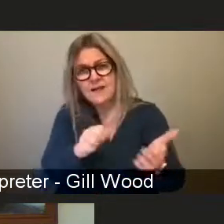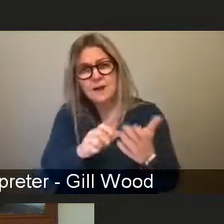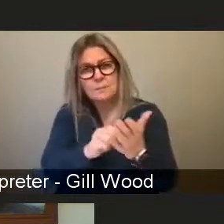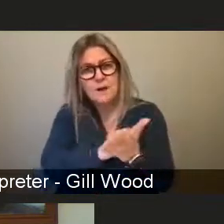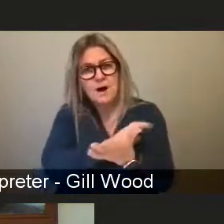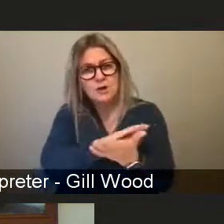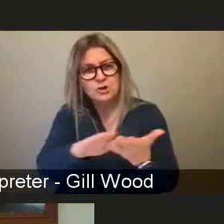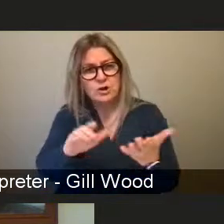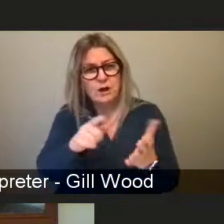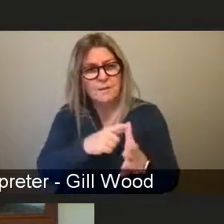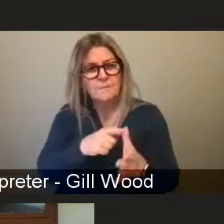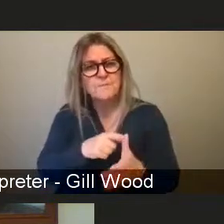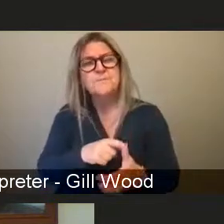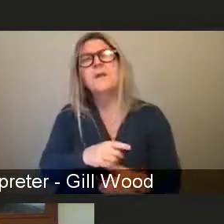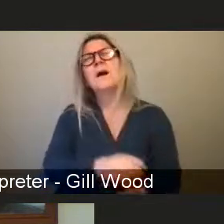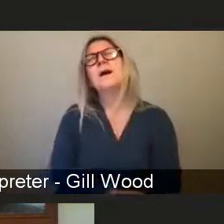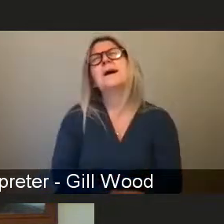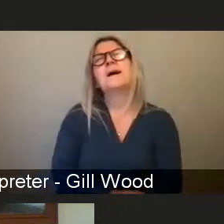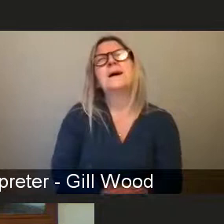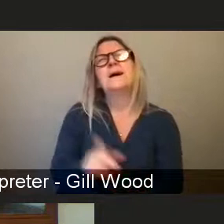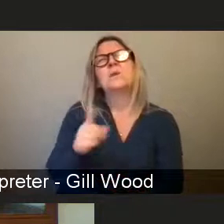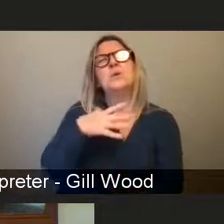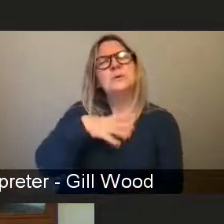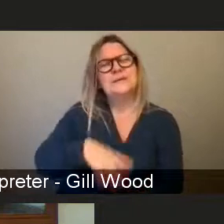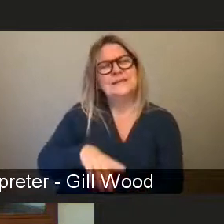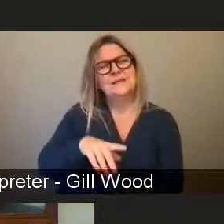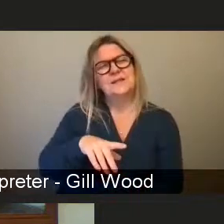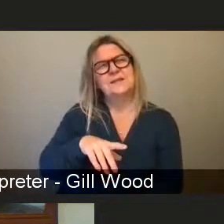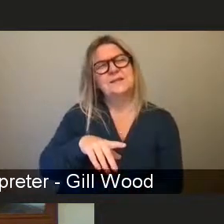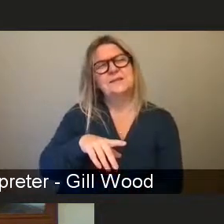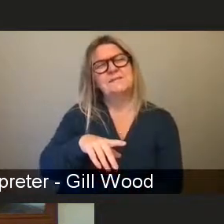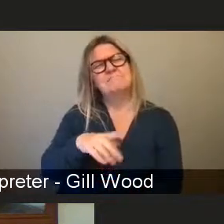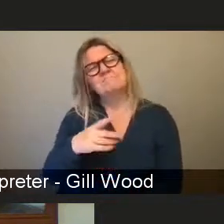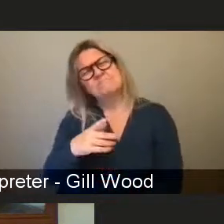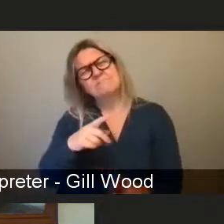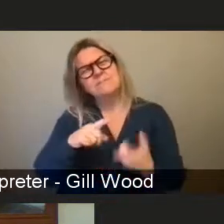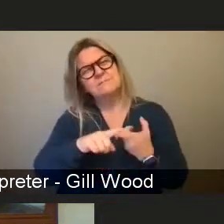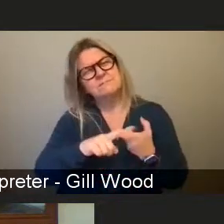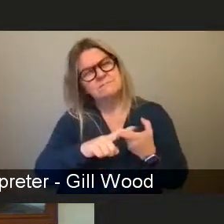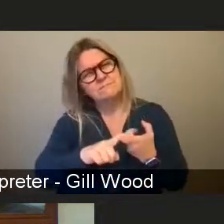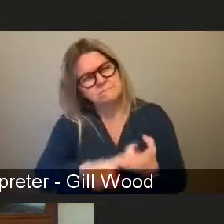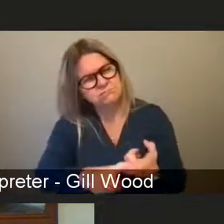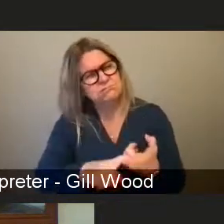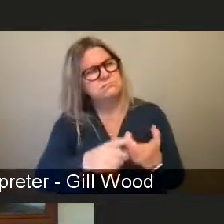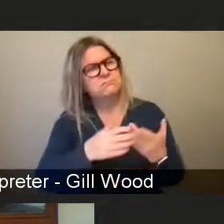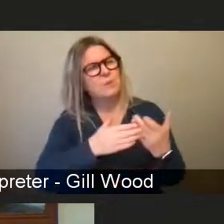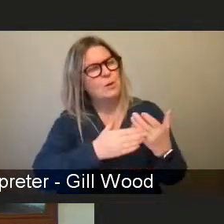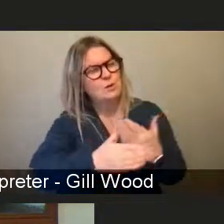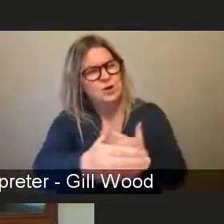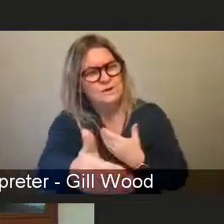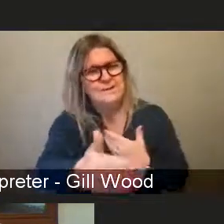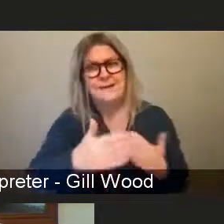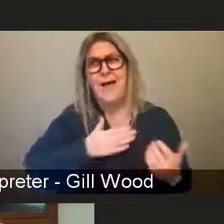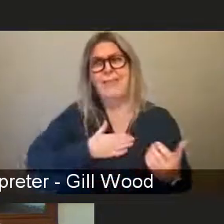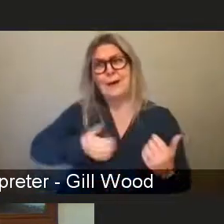persistence and longevity? I'd like to hear everyone's thoughts on that.